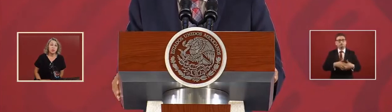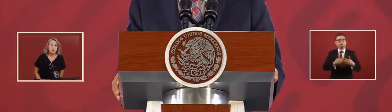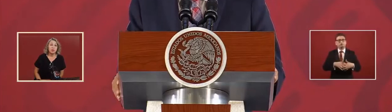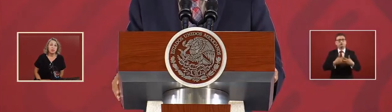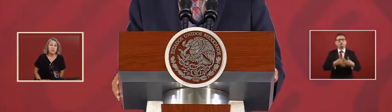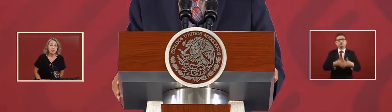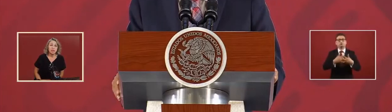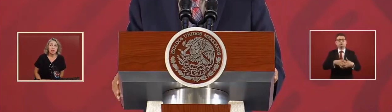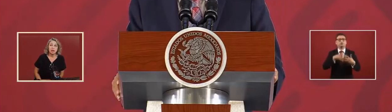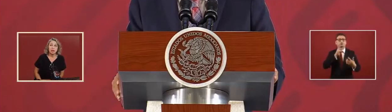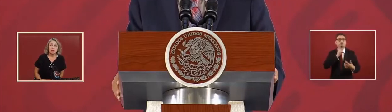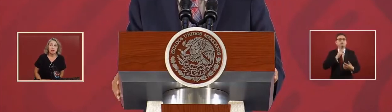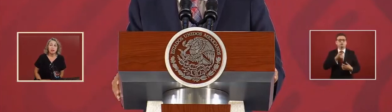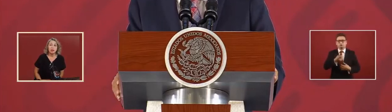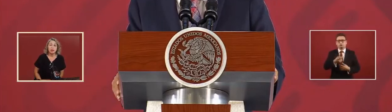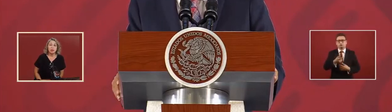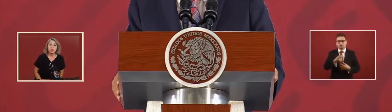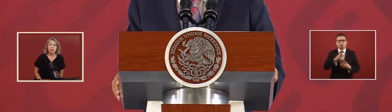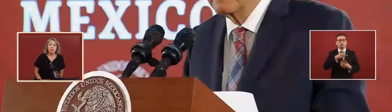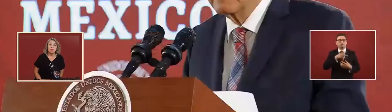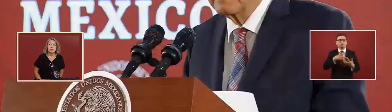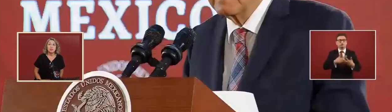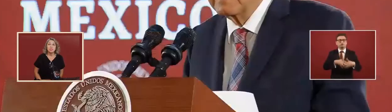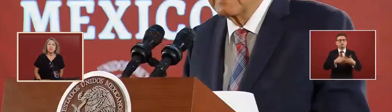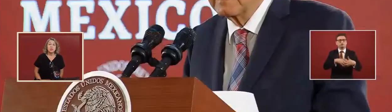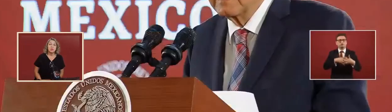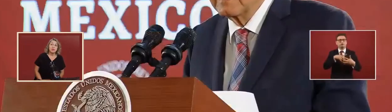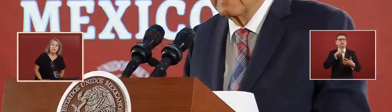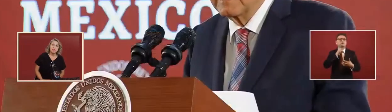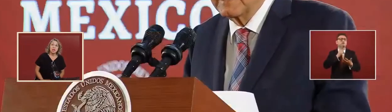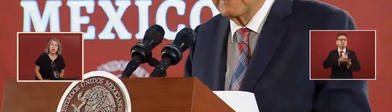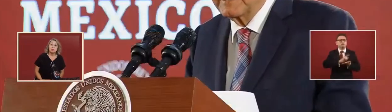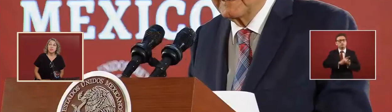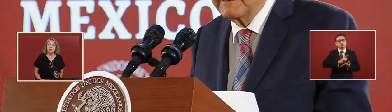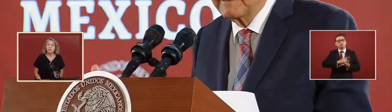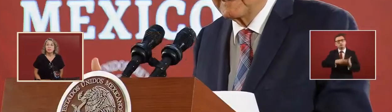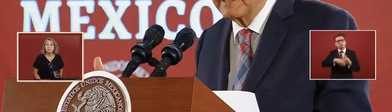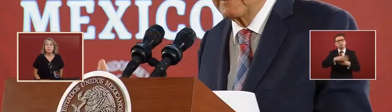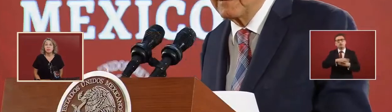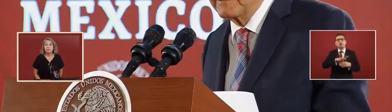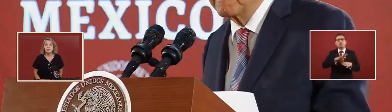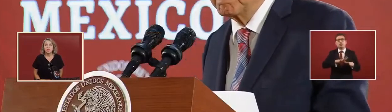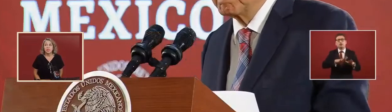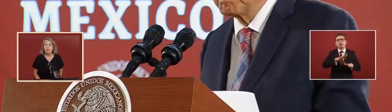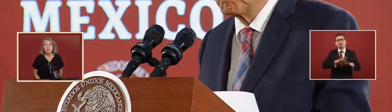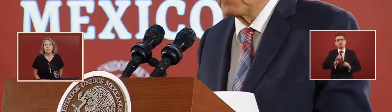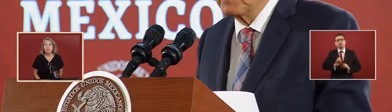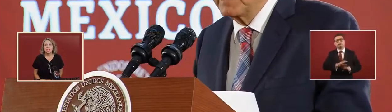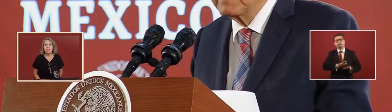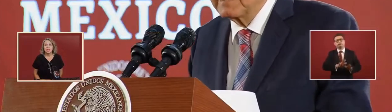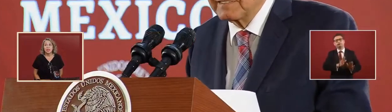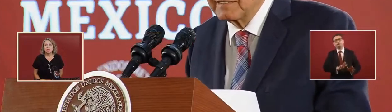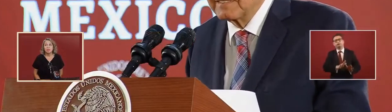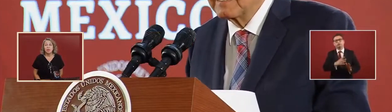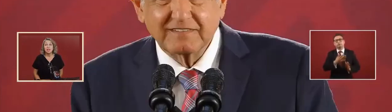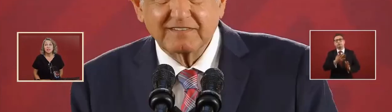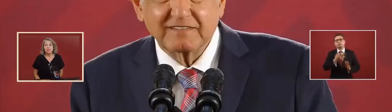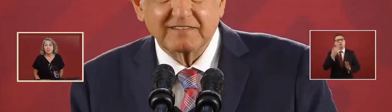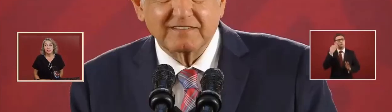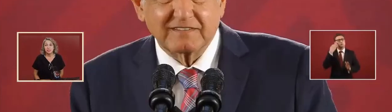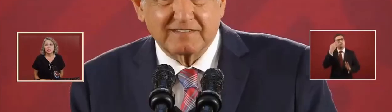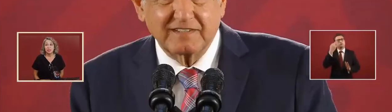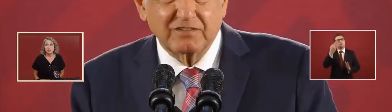there were some that were even stopped that had months without